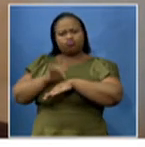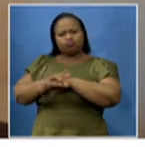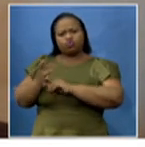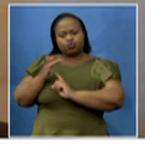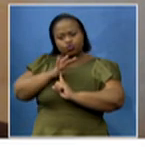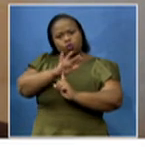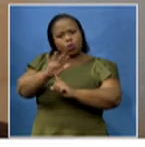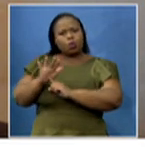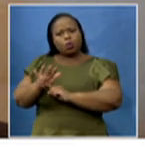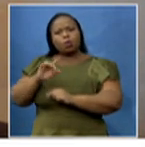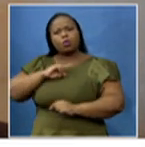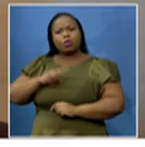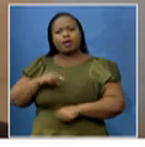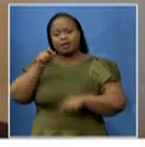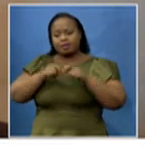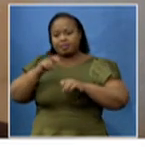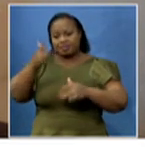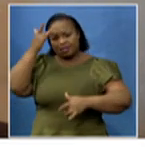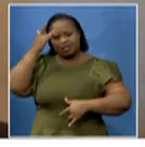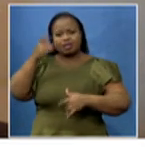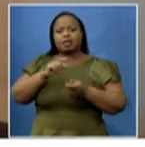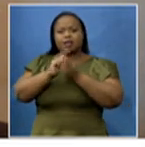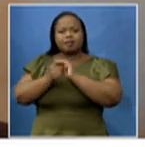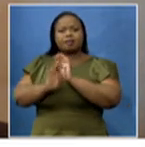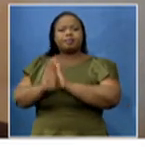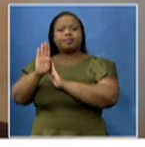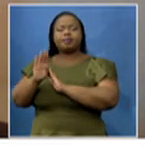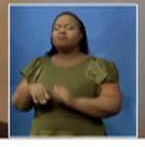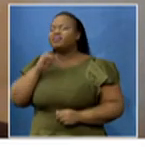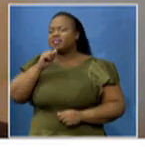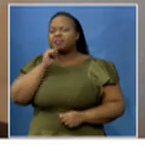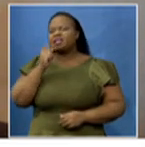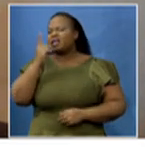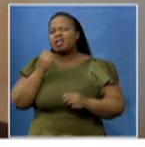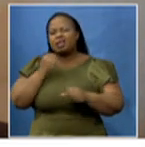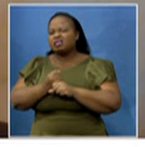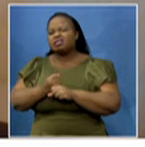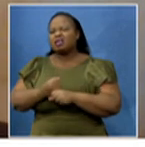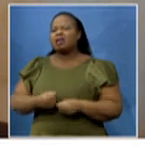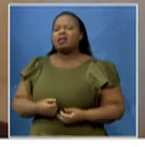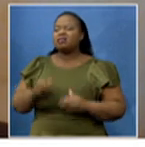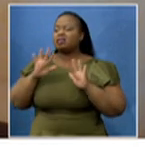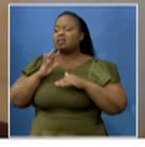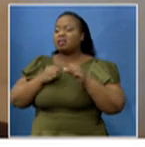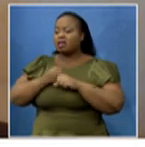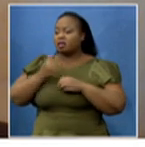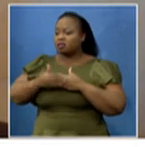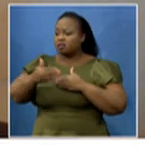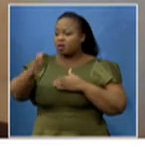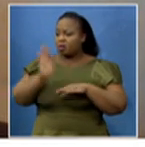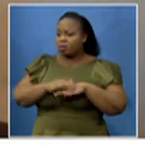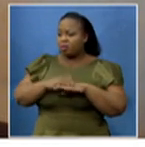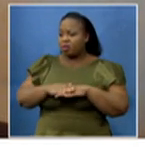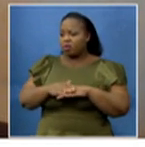the impact of our profession. So even if next year and then 10 years thereafter is celebrated,